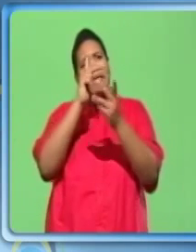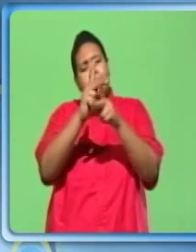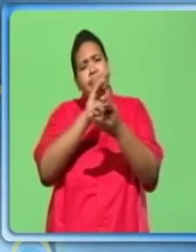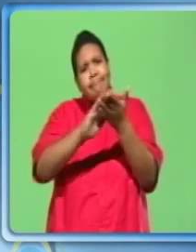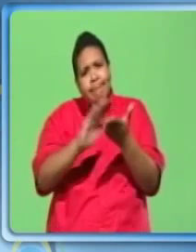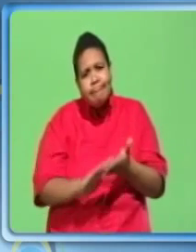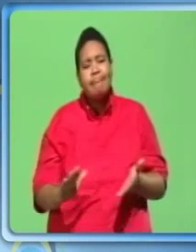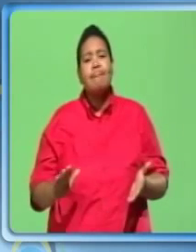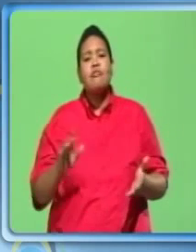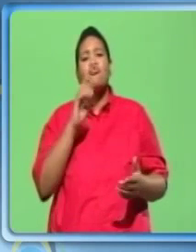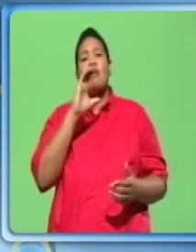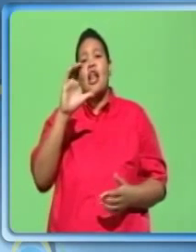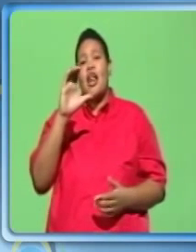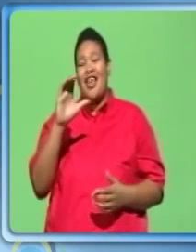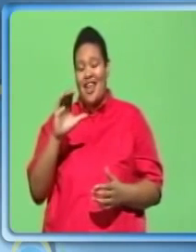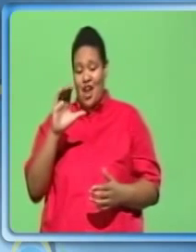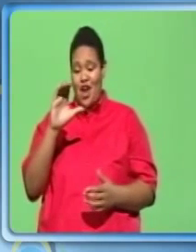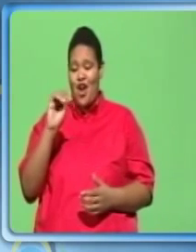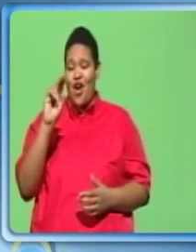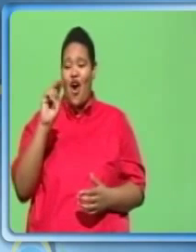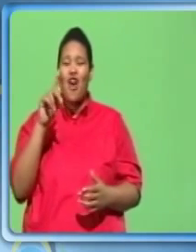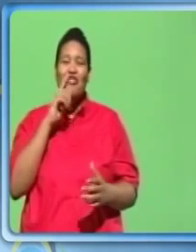Concrete fiber reinforced.